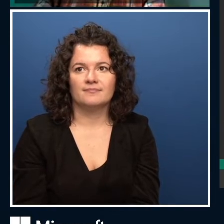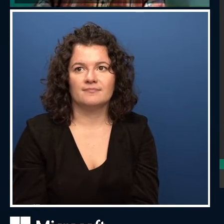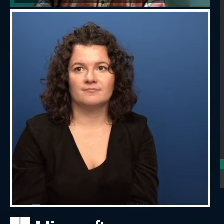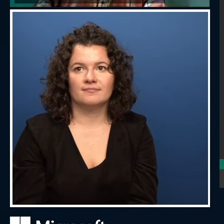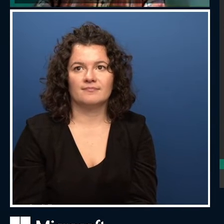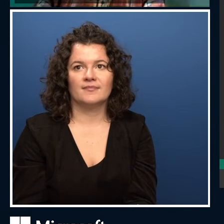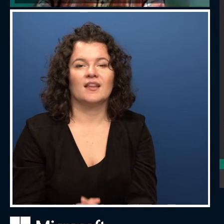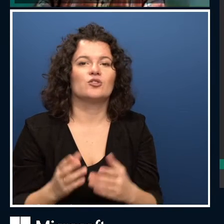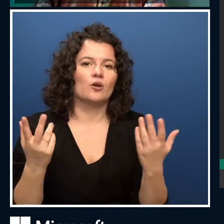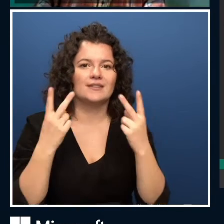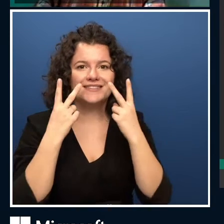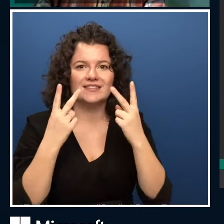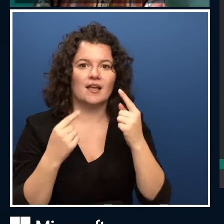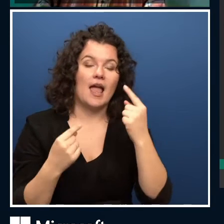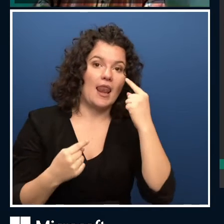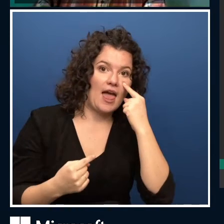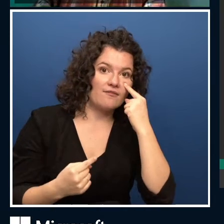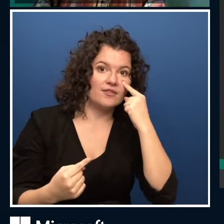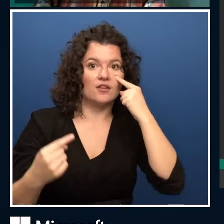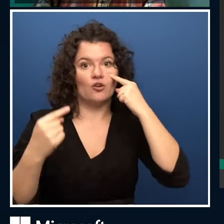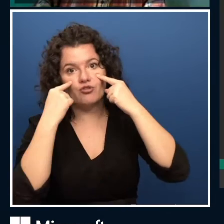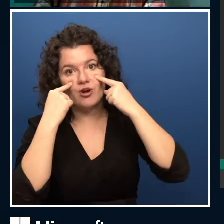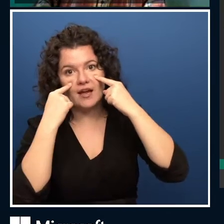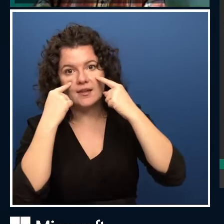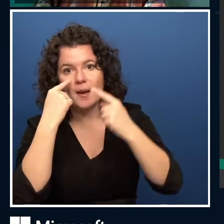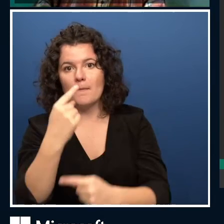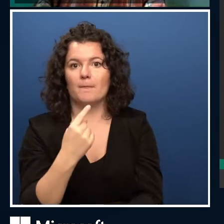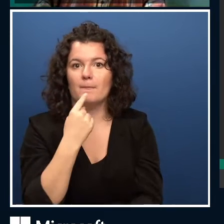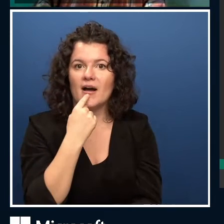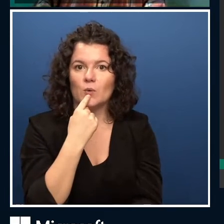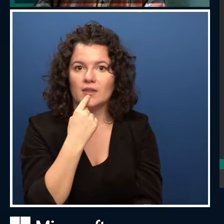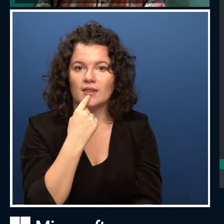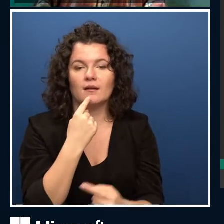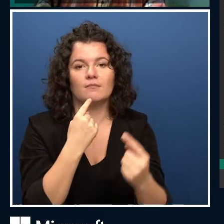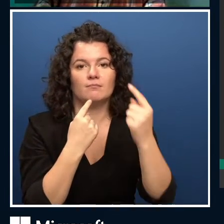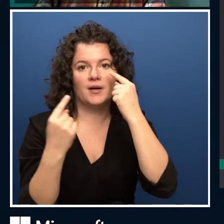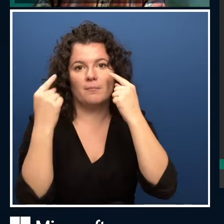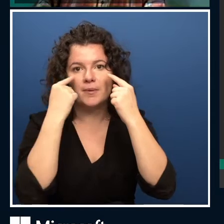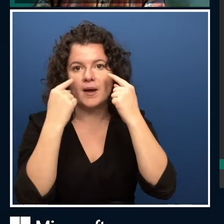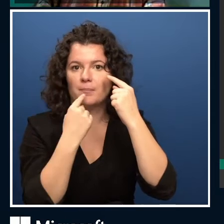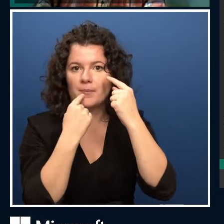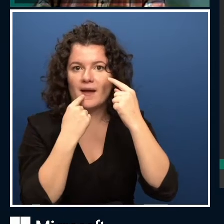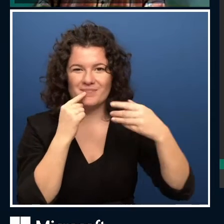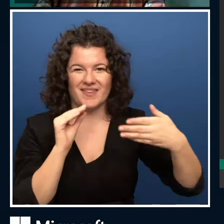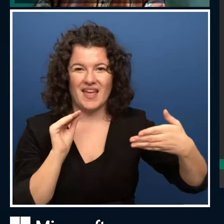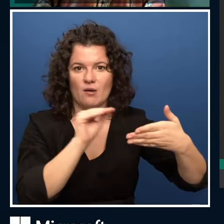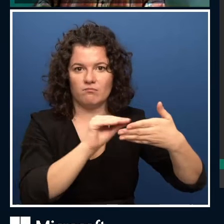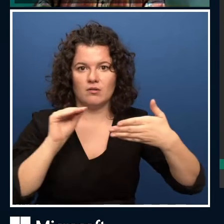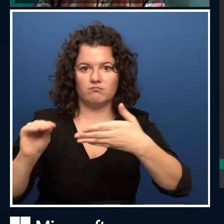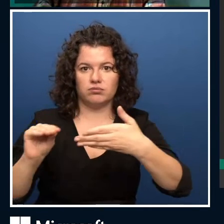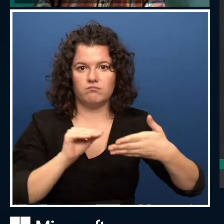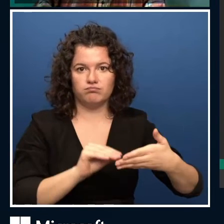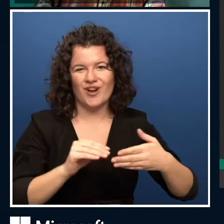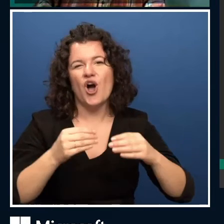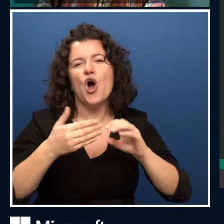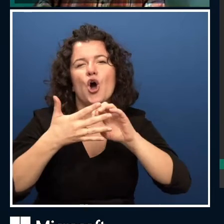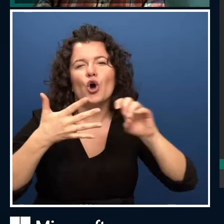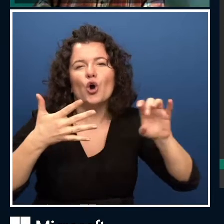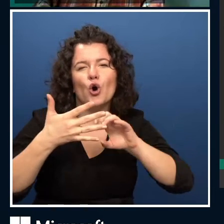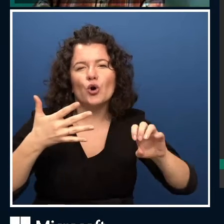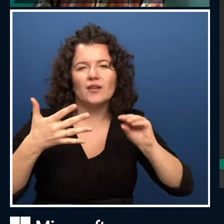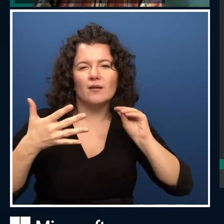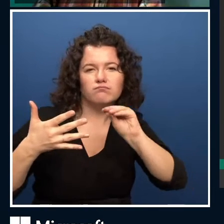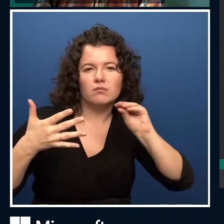pupil, and the middle of the mouth. And we transfer them into the predefined coordinates. Target triangle are the predefined